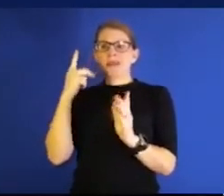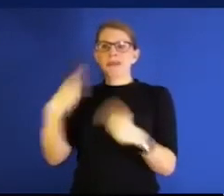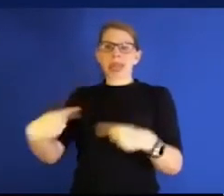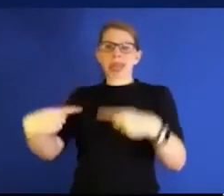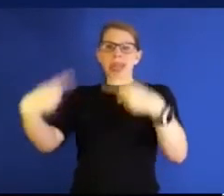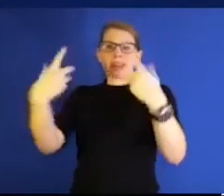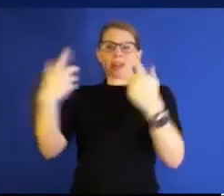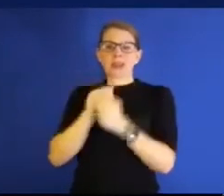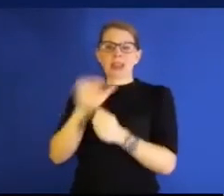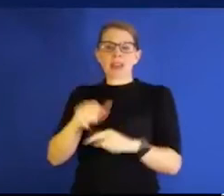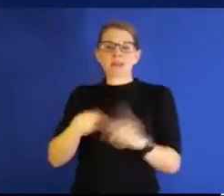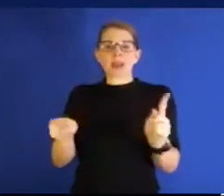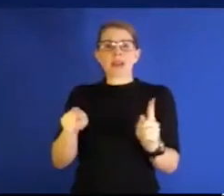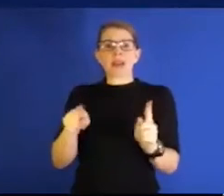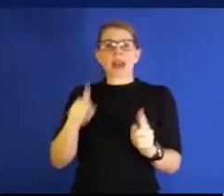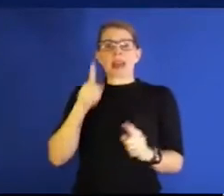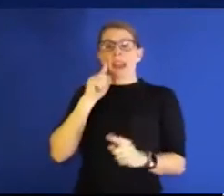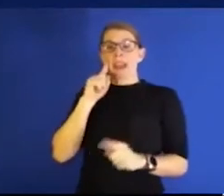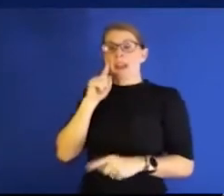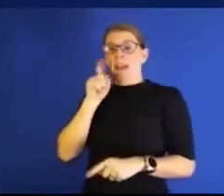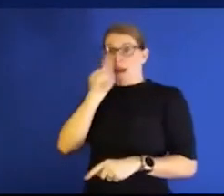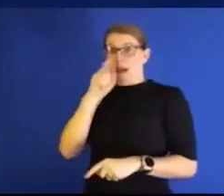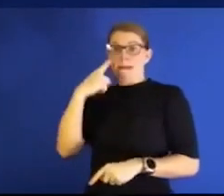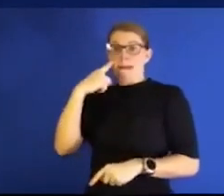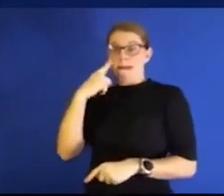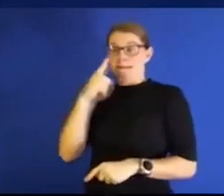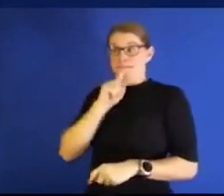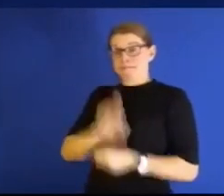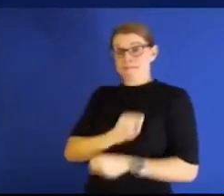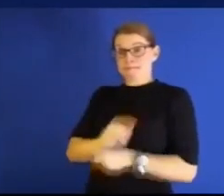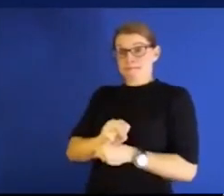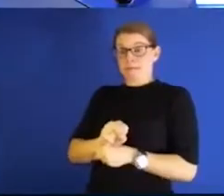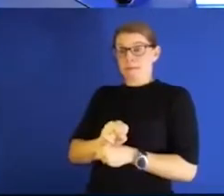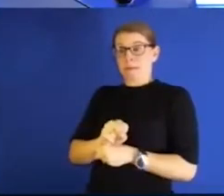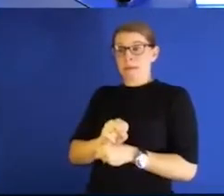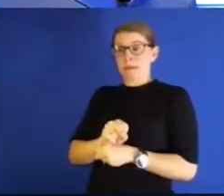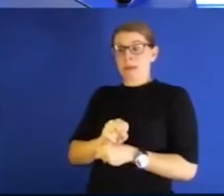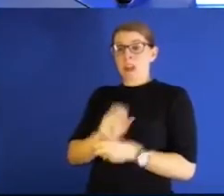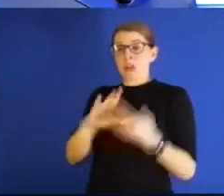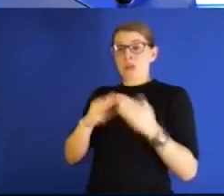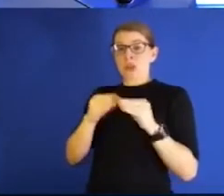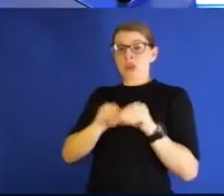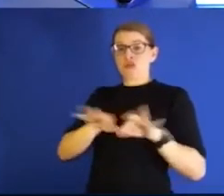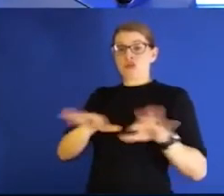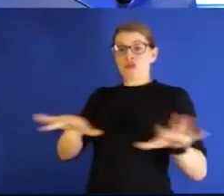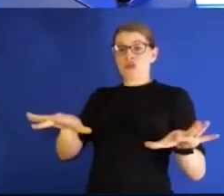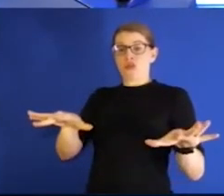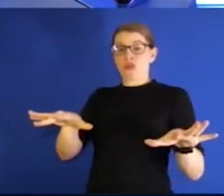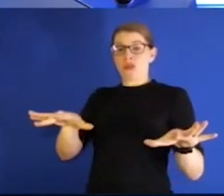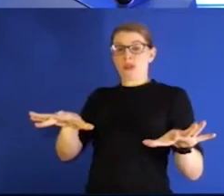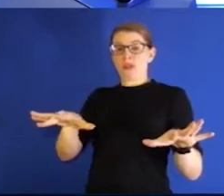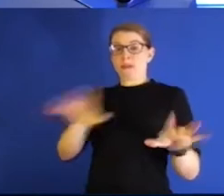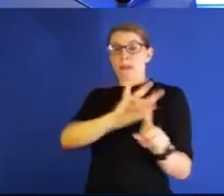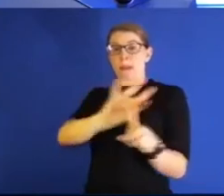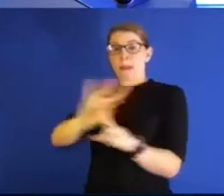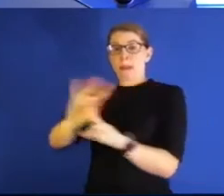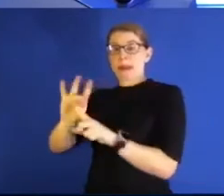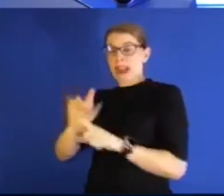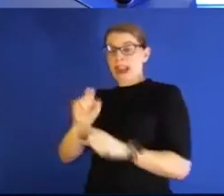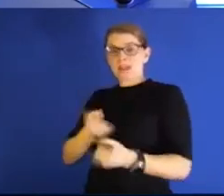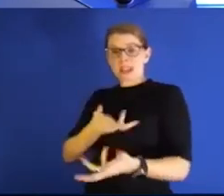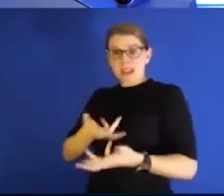Hawkeye, that even though that's true, there's still a fairly high rate of community transmission. It is a, you got to work with your kids to make that sort of informed